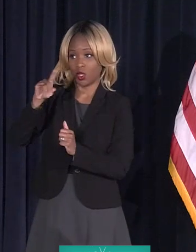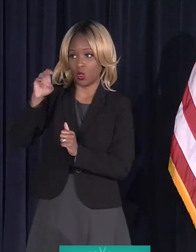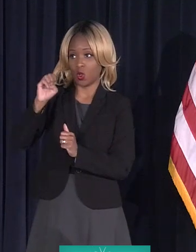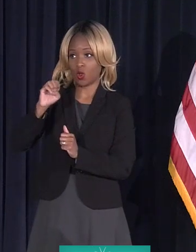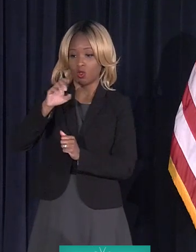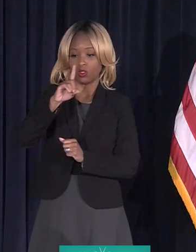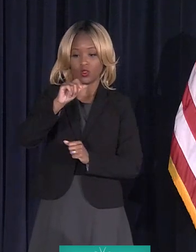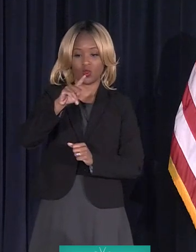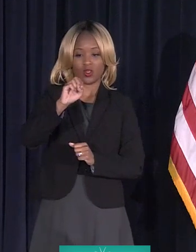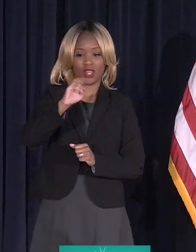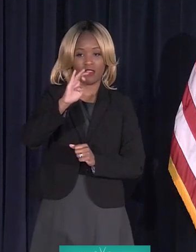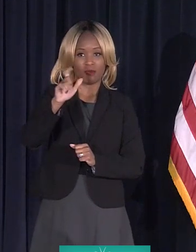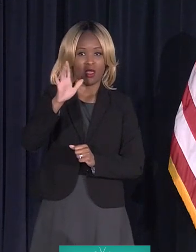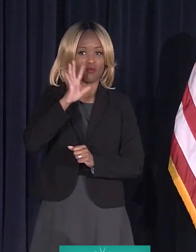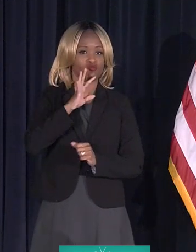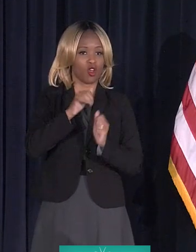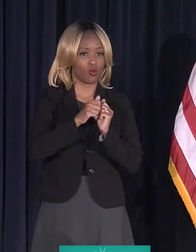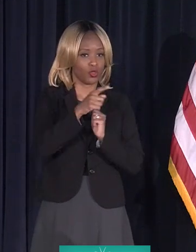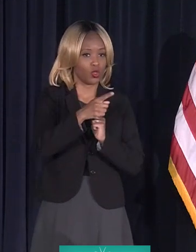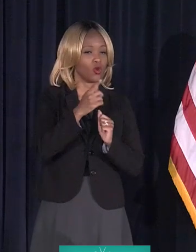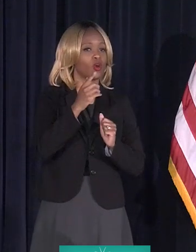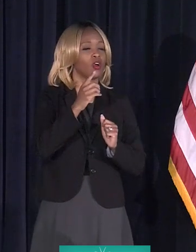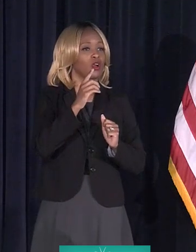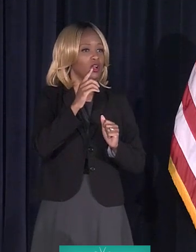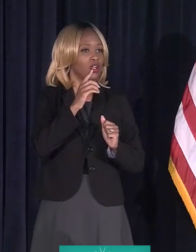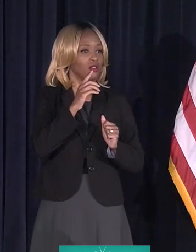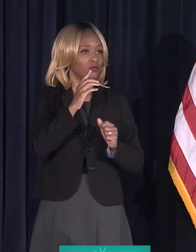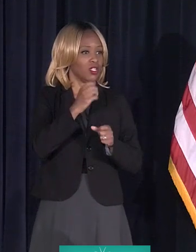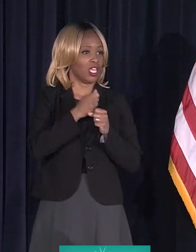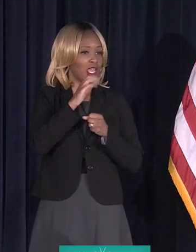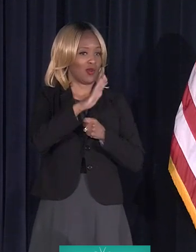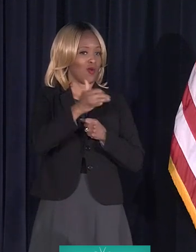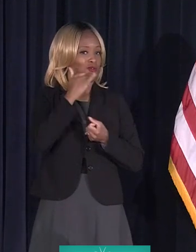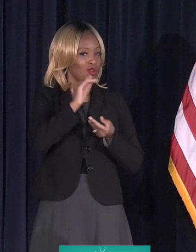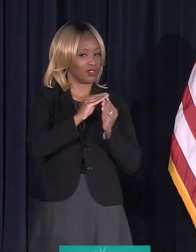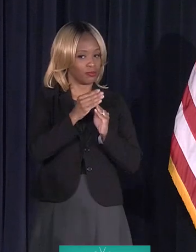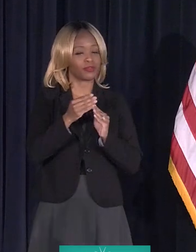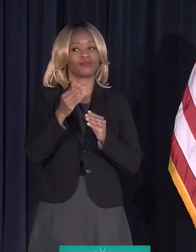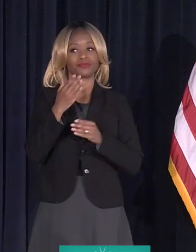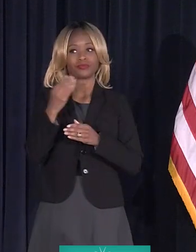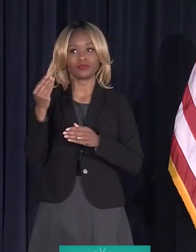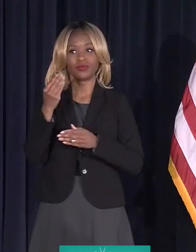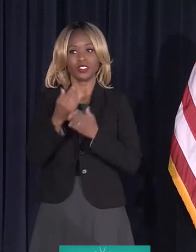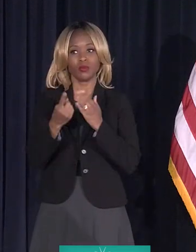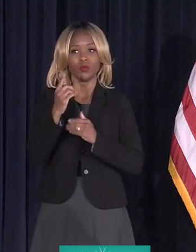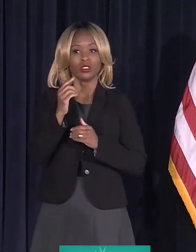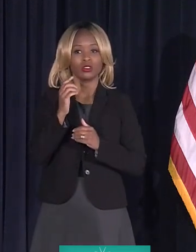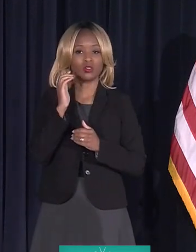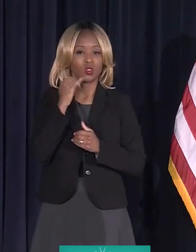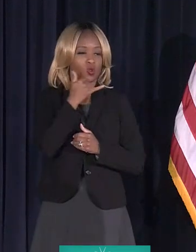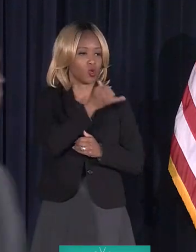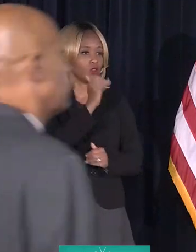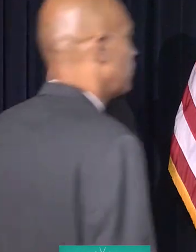is going to talk to you, and then we will take your number offline, and he will get somebody out tomorrow. Dave, come on up.